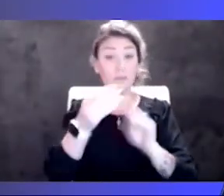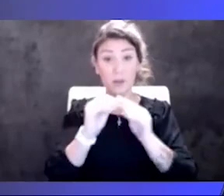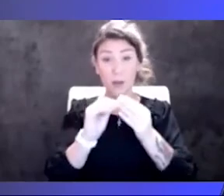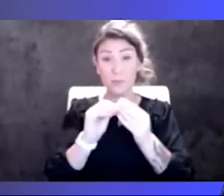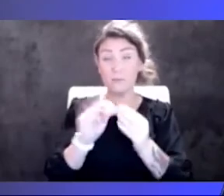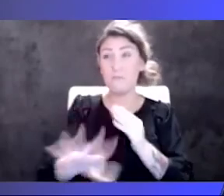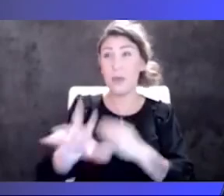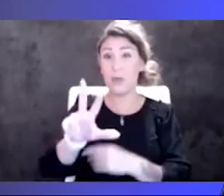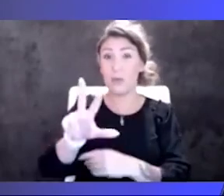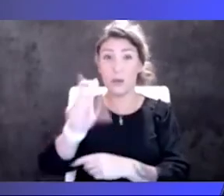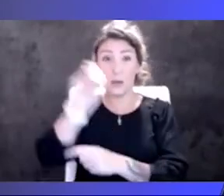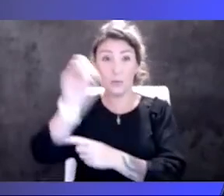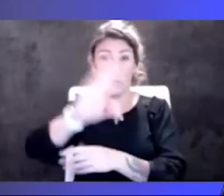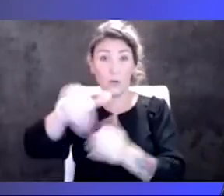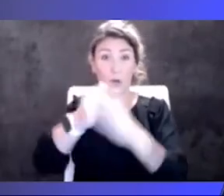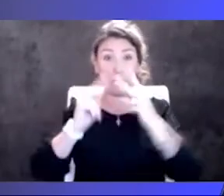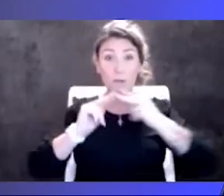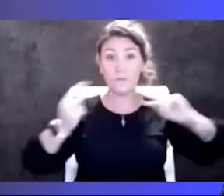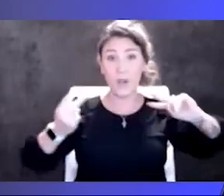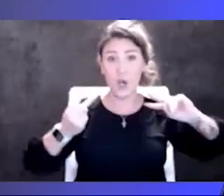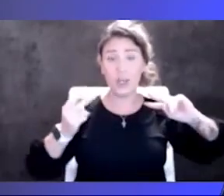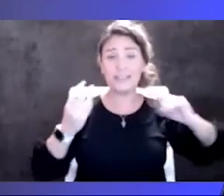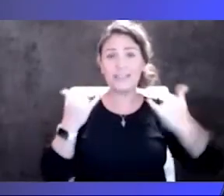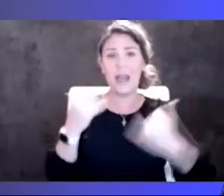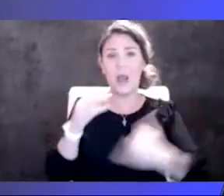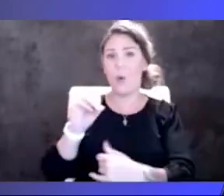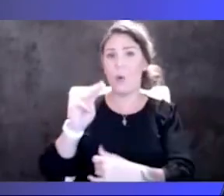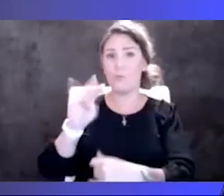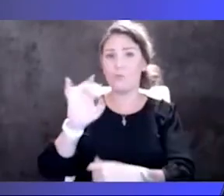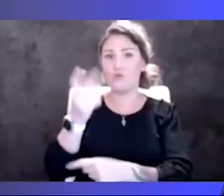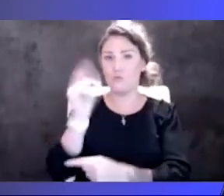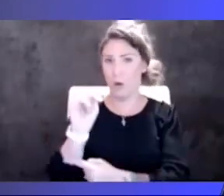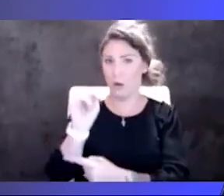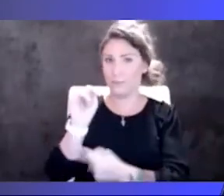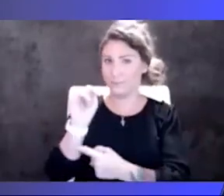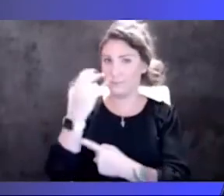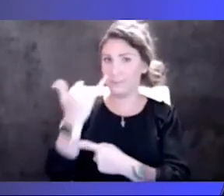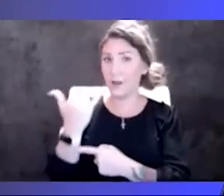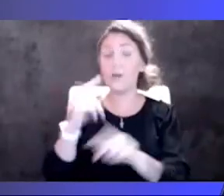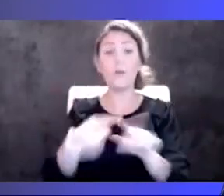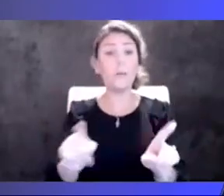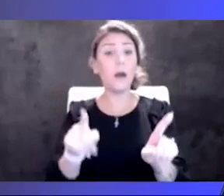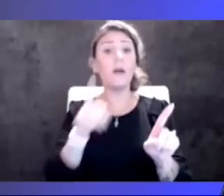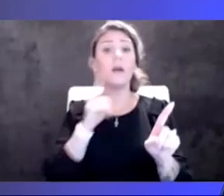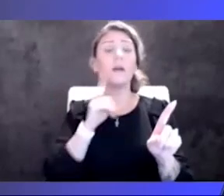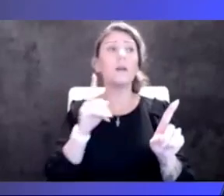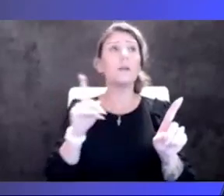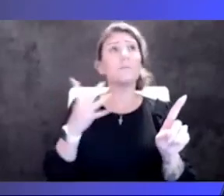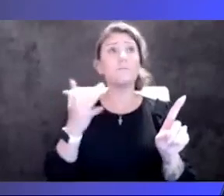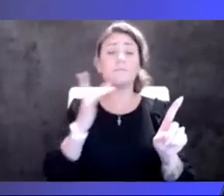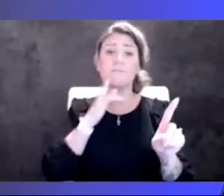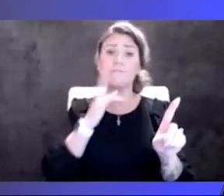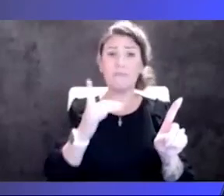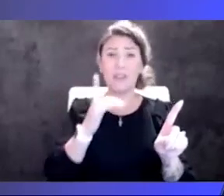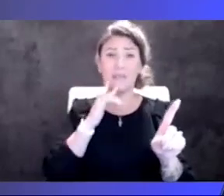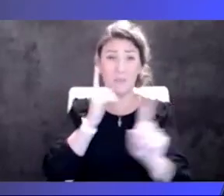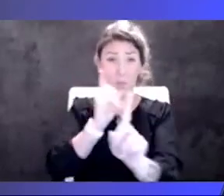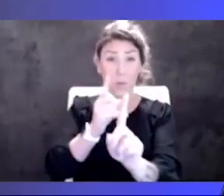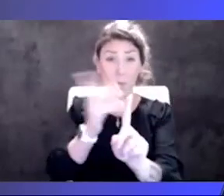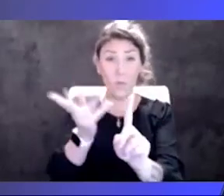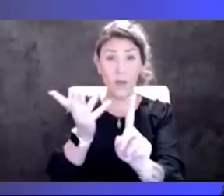all variants are Omicron. But our sort of tip of the iceberg is probably that